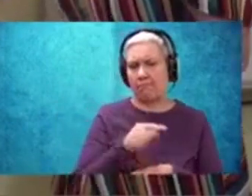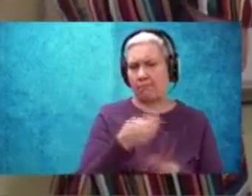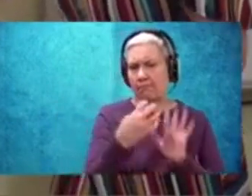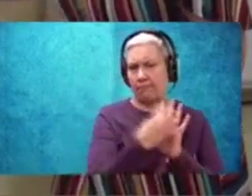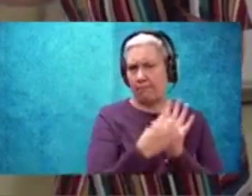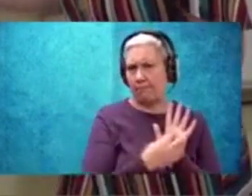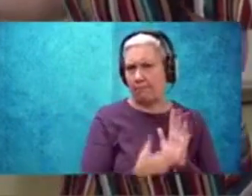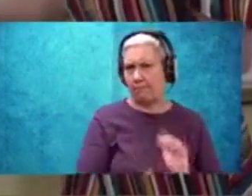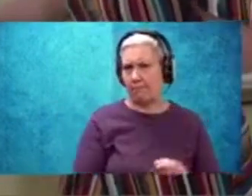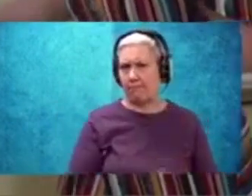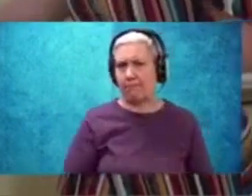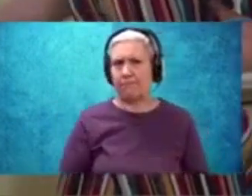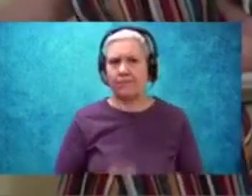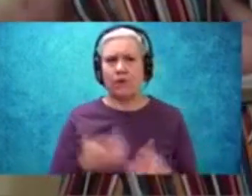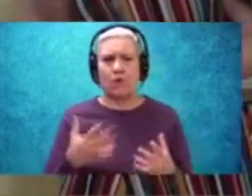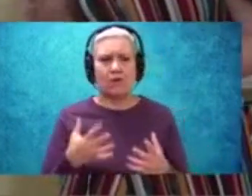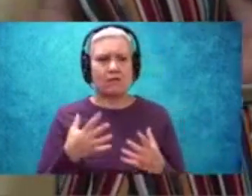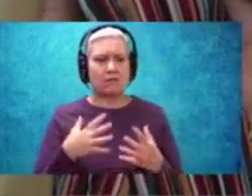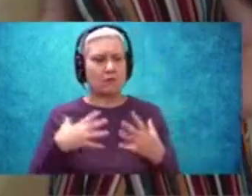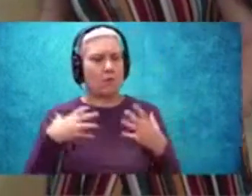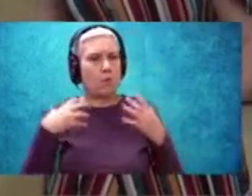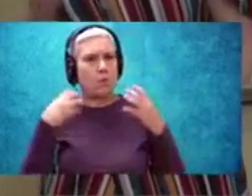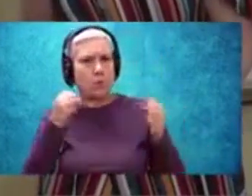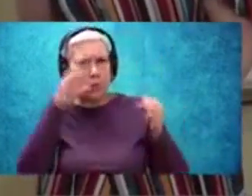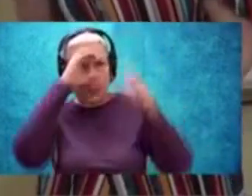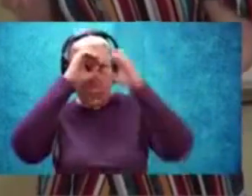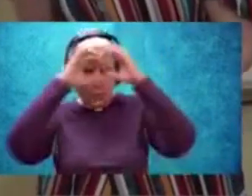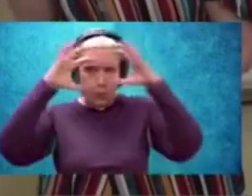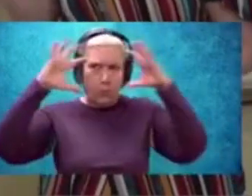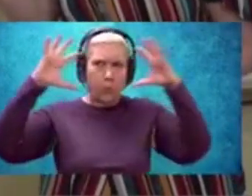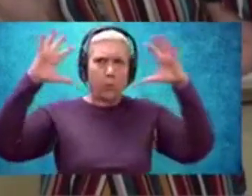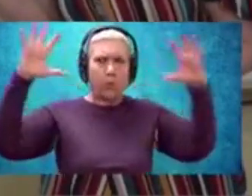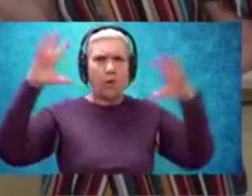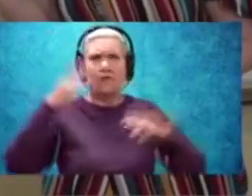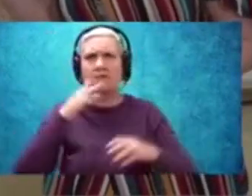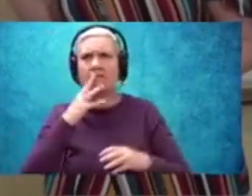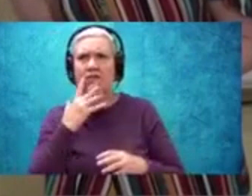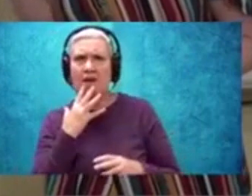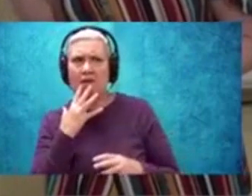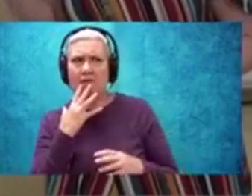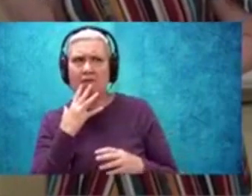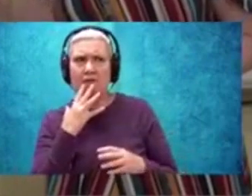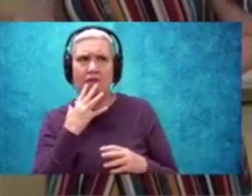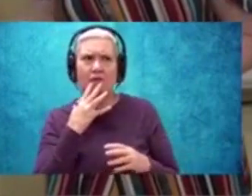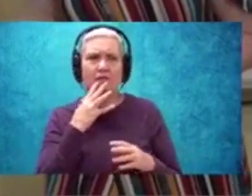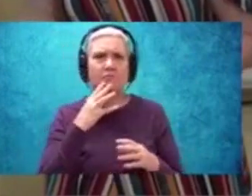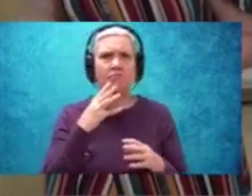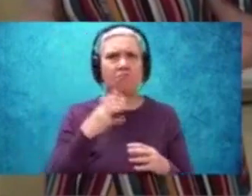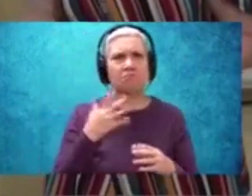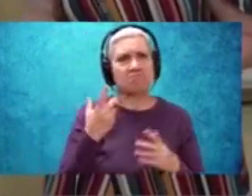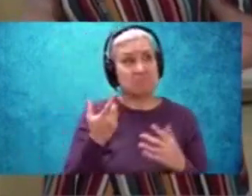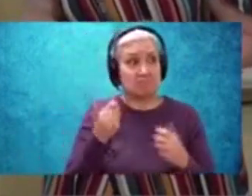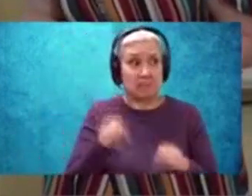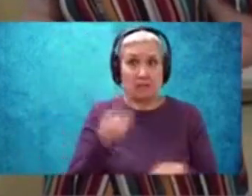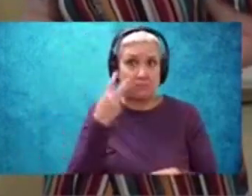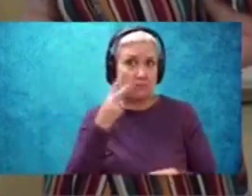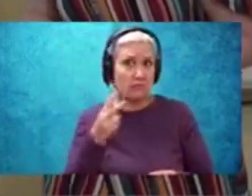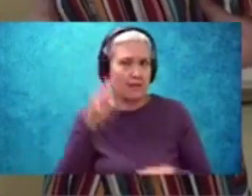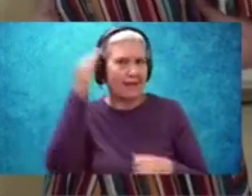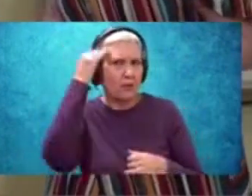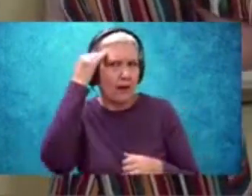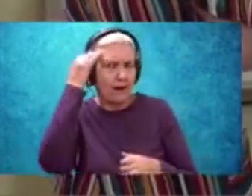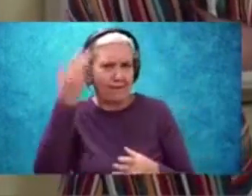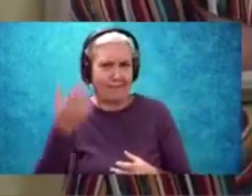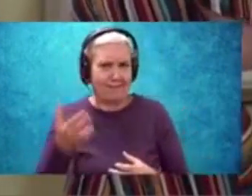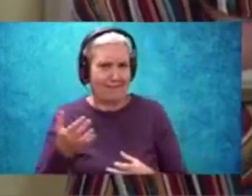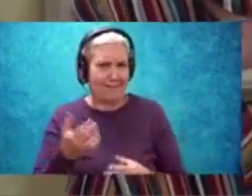What are some powerful images? Maybe even colors that you see. It may not be mentioned, but what colors do you see in your head?